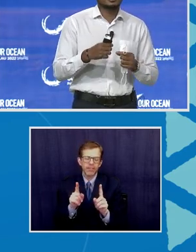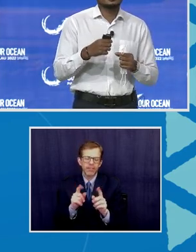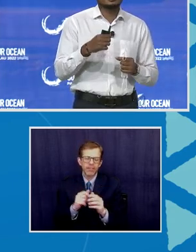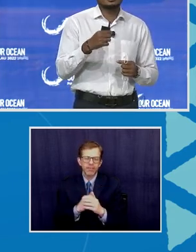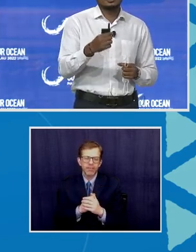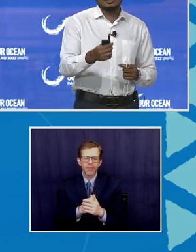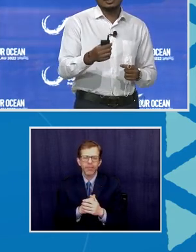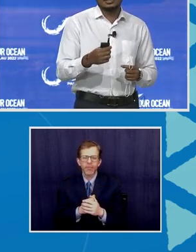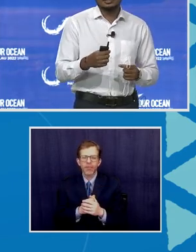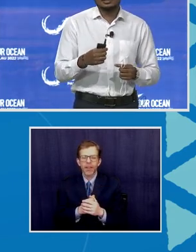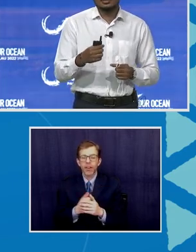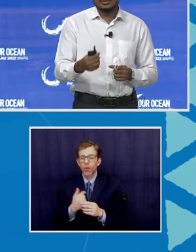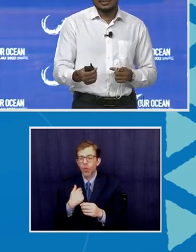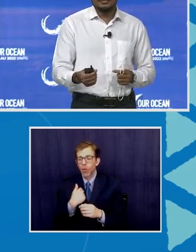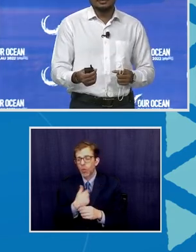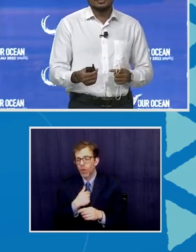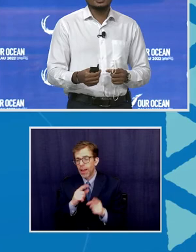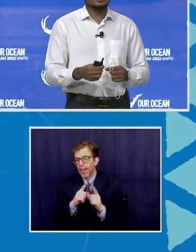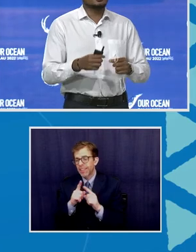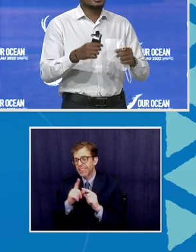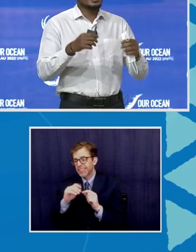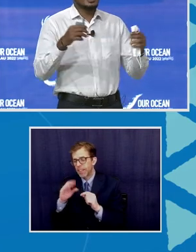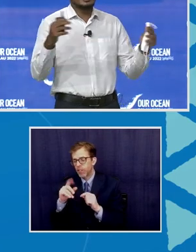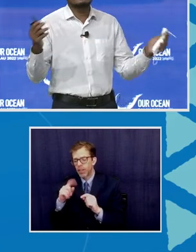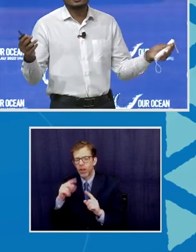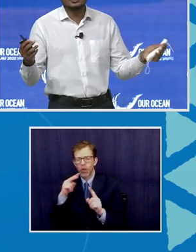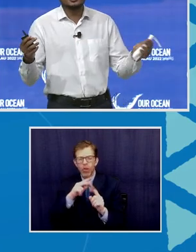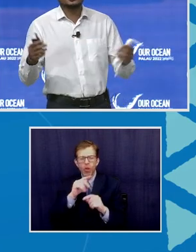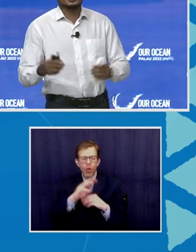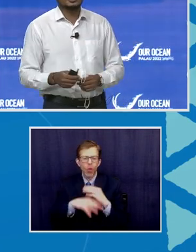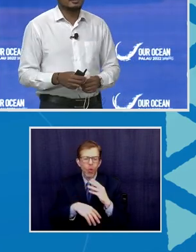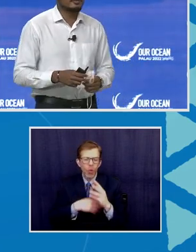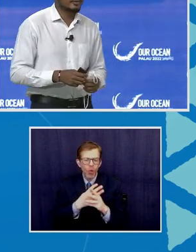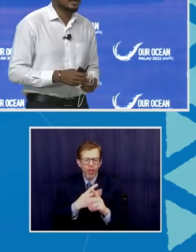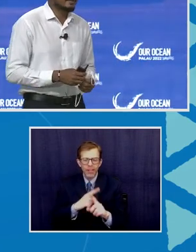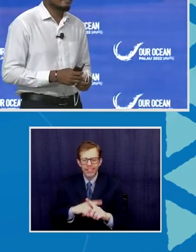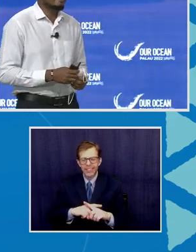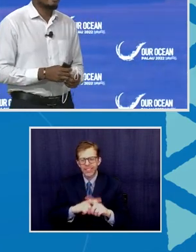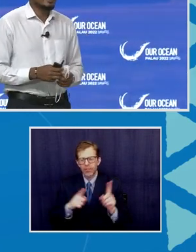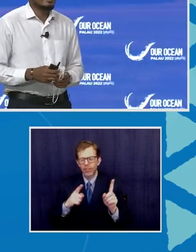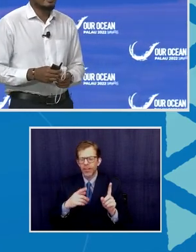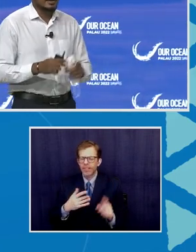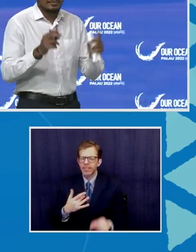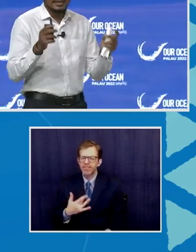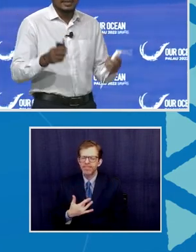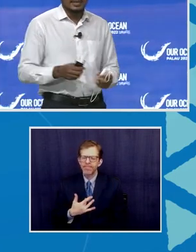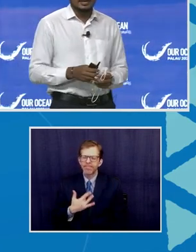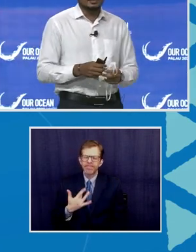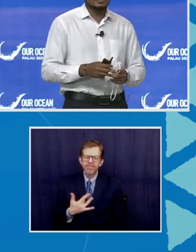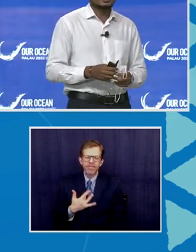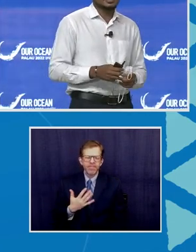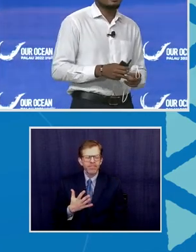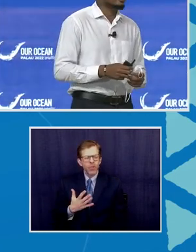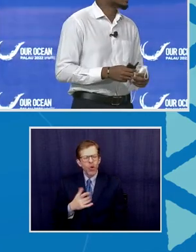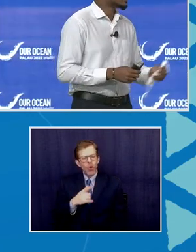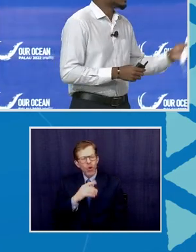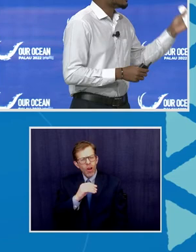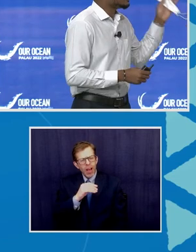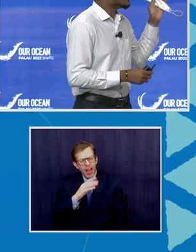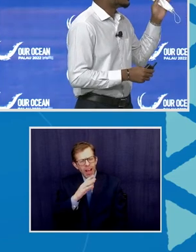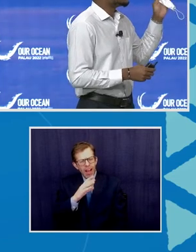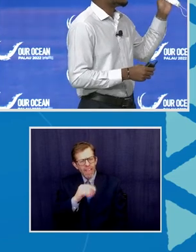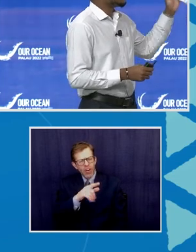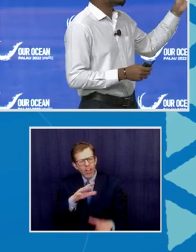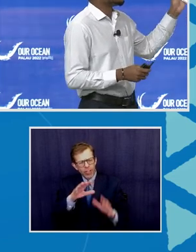as Africans, need to look at the world differently. You have this notion of Africa, the dark continent. But